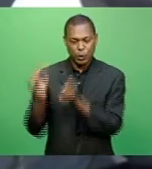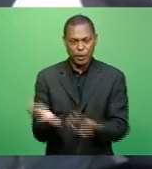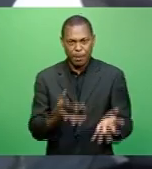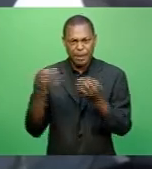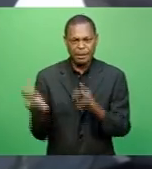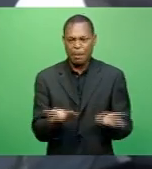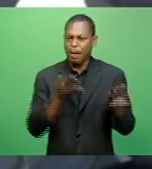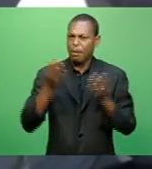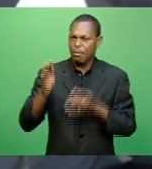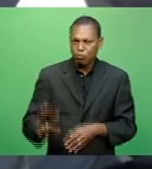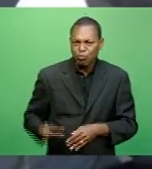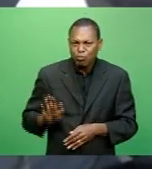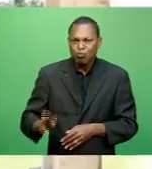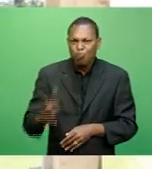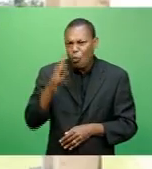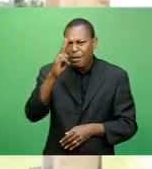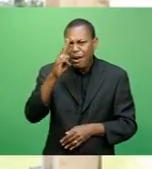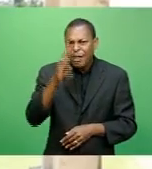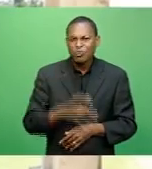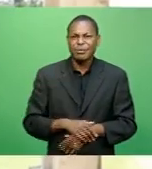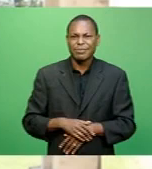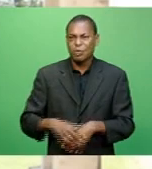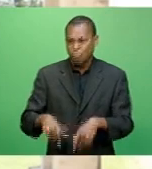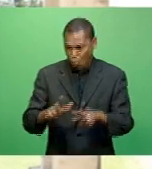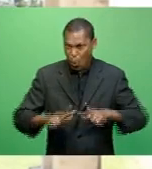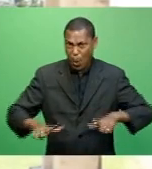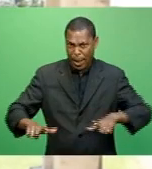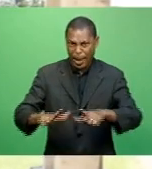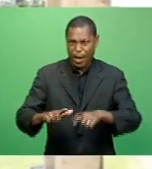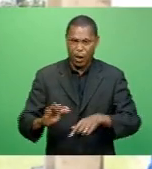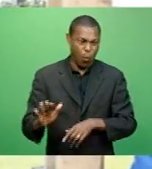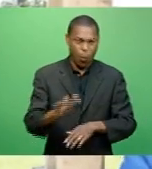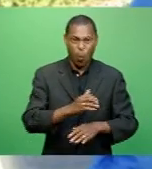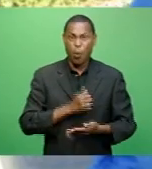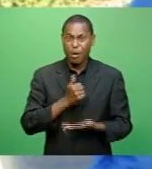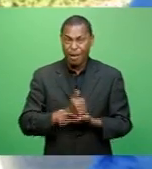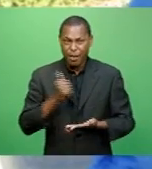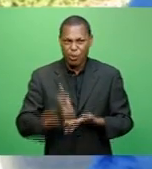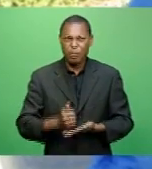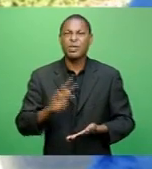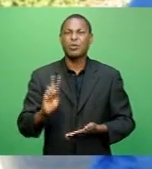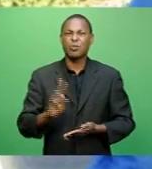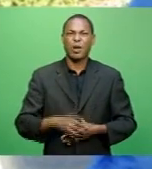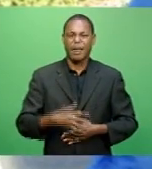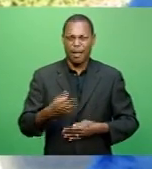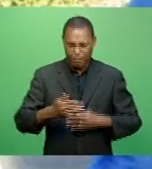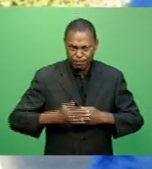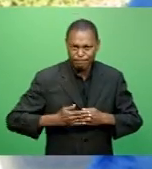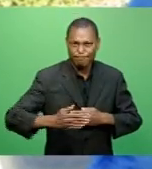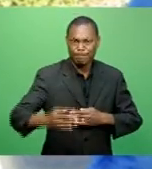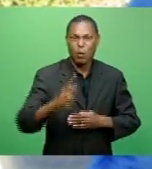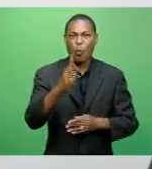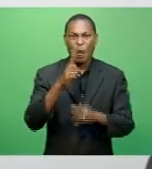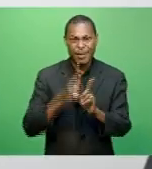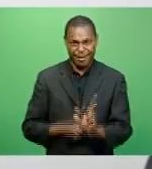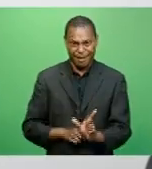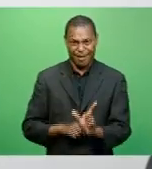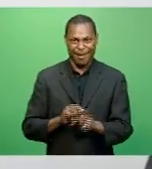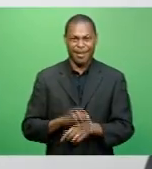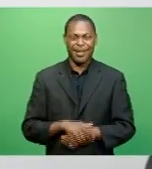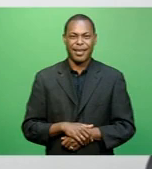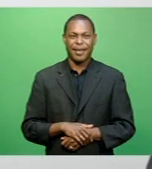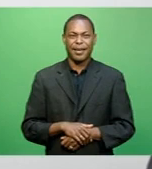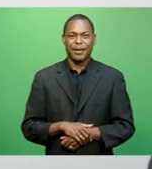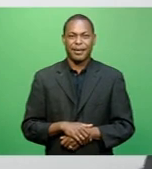to poorer nations. Locally, authorities expect the exercise to run for up to a year. No country in the world receives all their vaccines